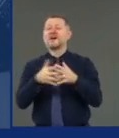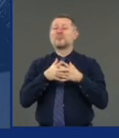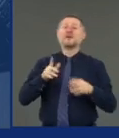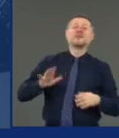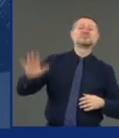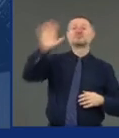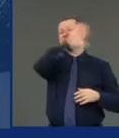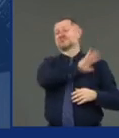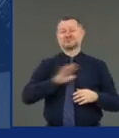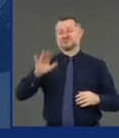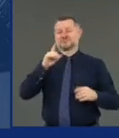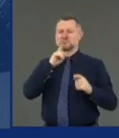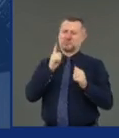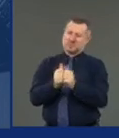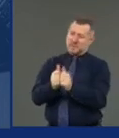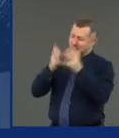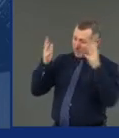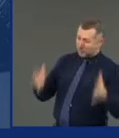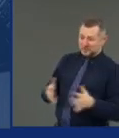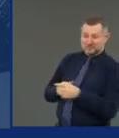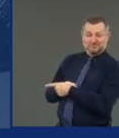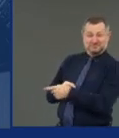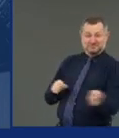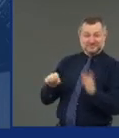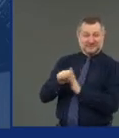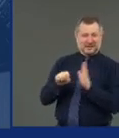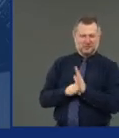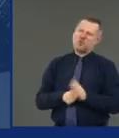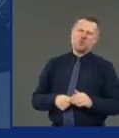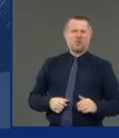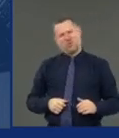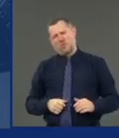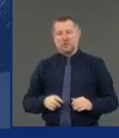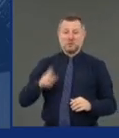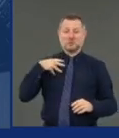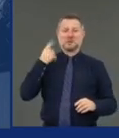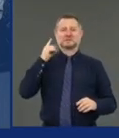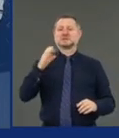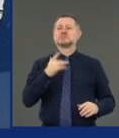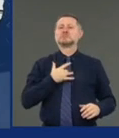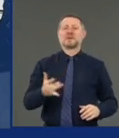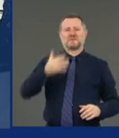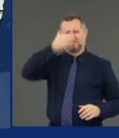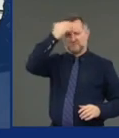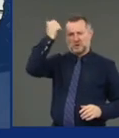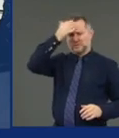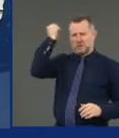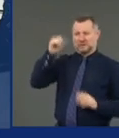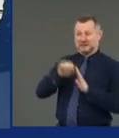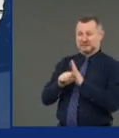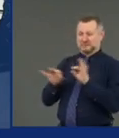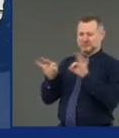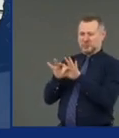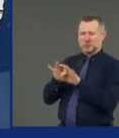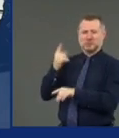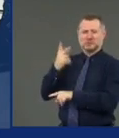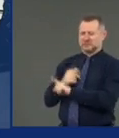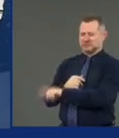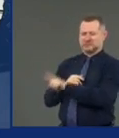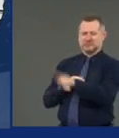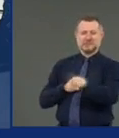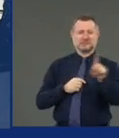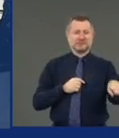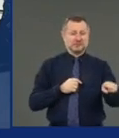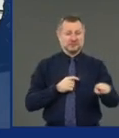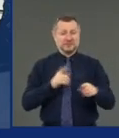They tend to forget that in this town, but it's the obvious fact. And we've made this